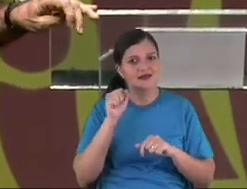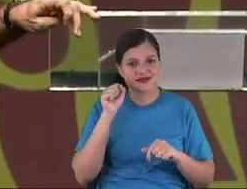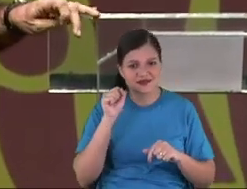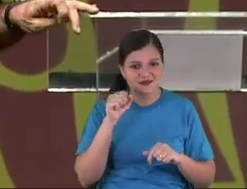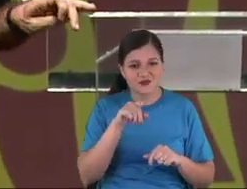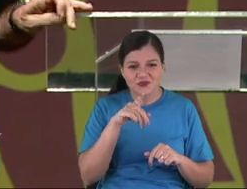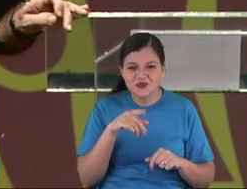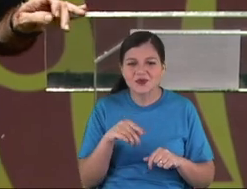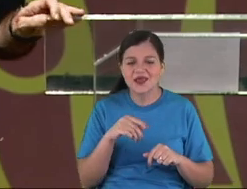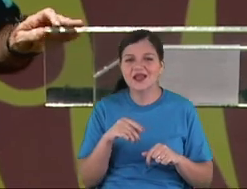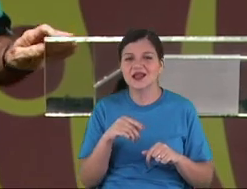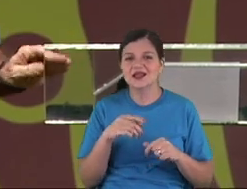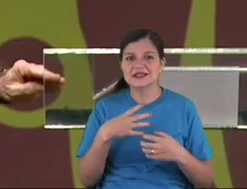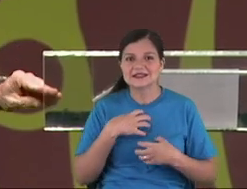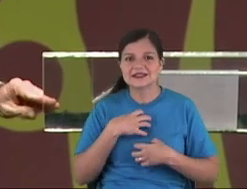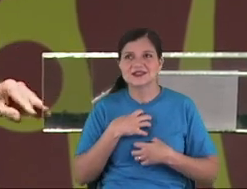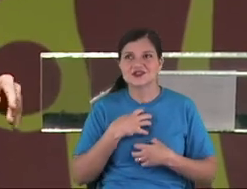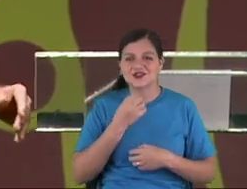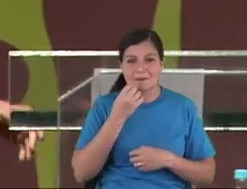he'll change.